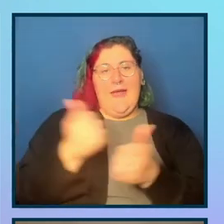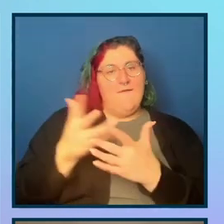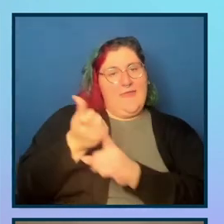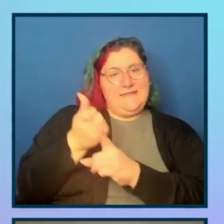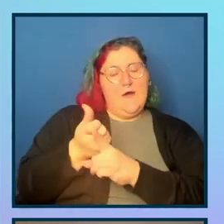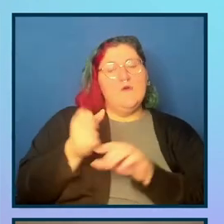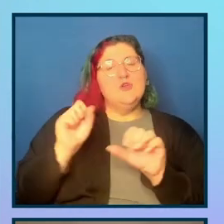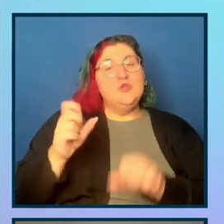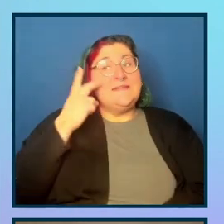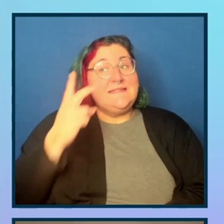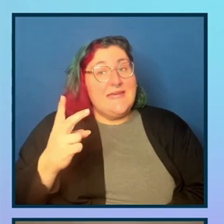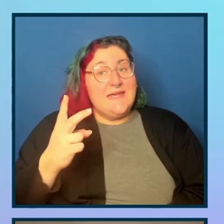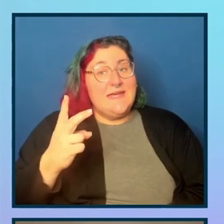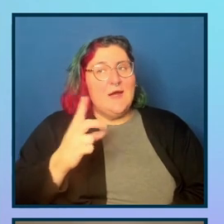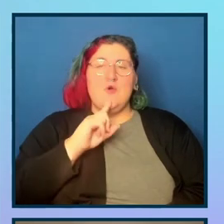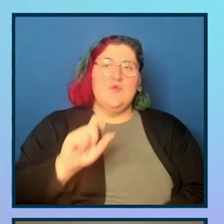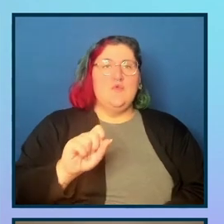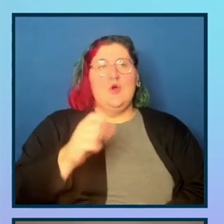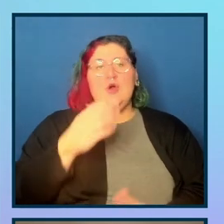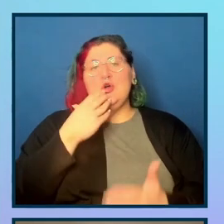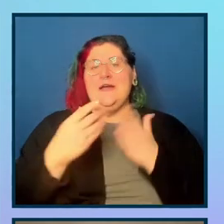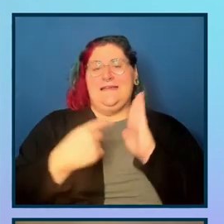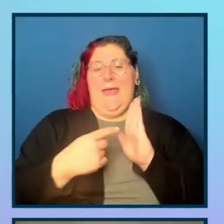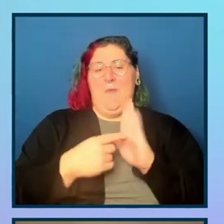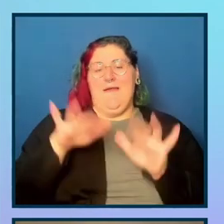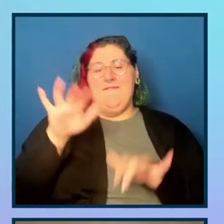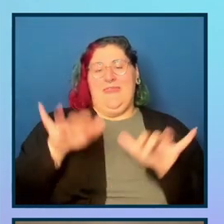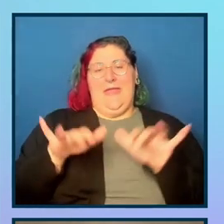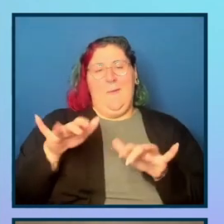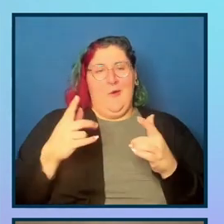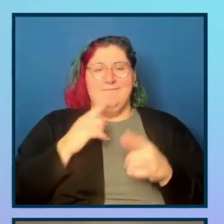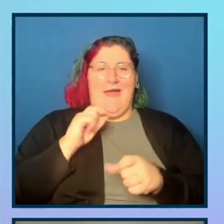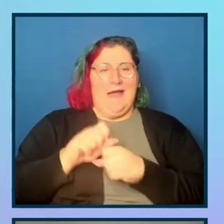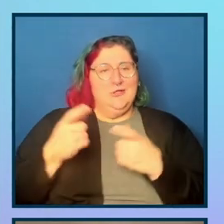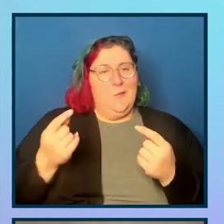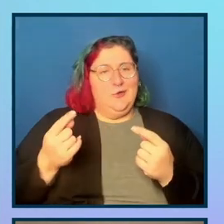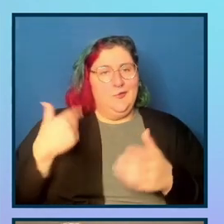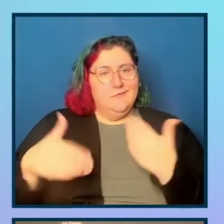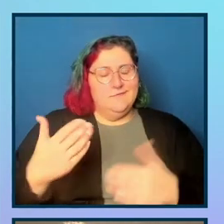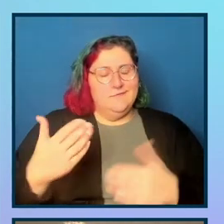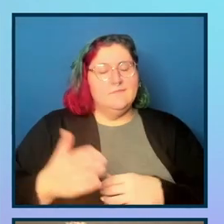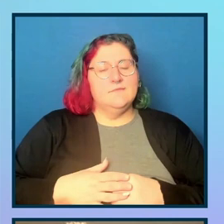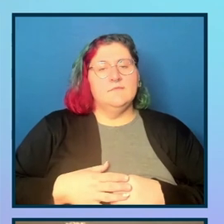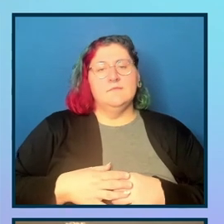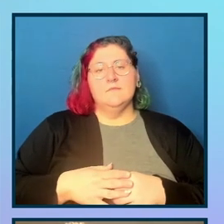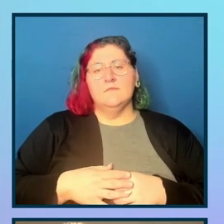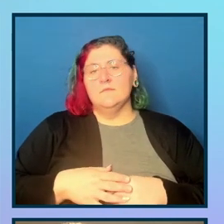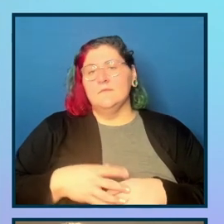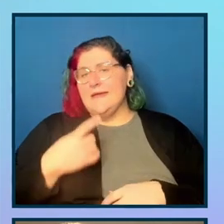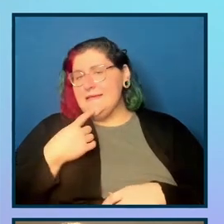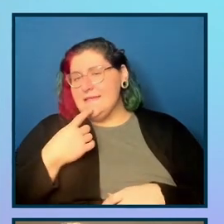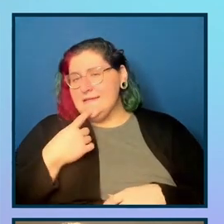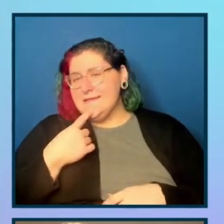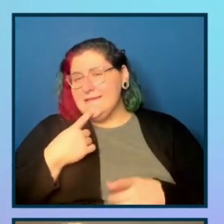keyboard, um, sequence on your page. So I'm to hit start. It's actually telling me, yeah, I wasn't supposed to do that. It's telling me to